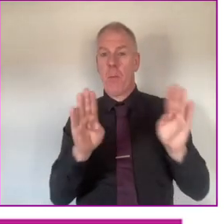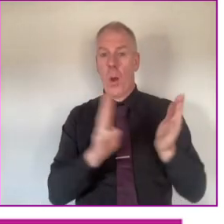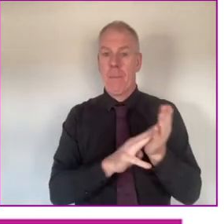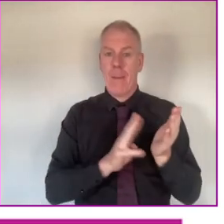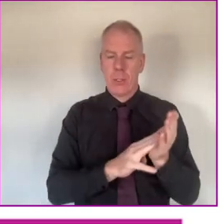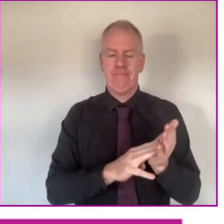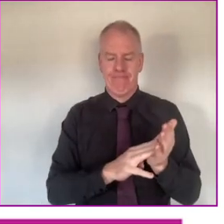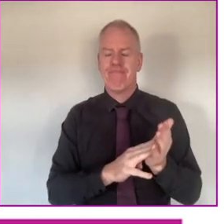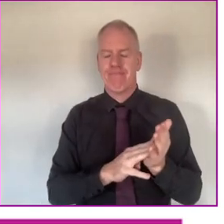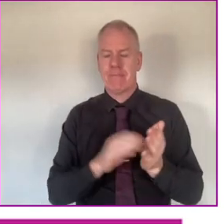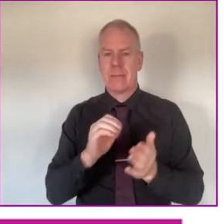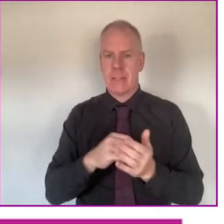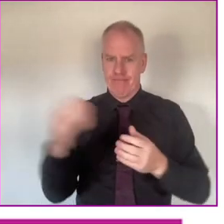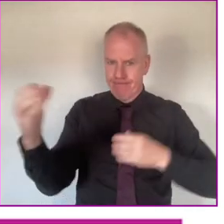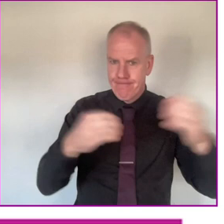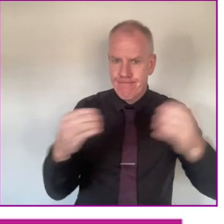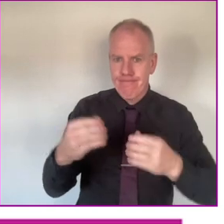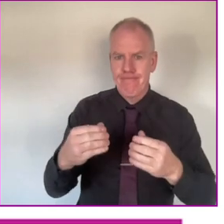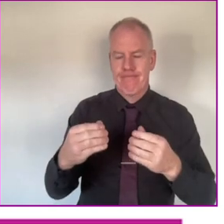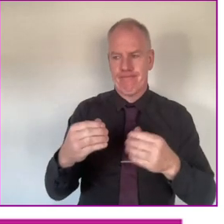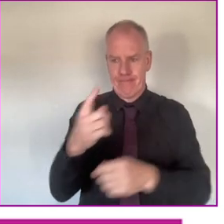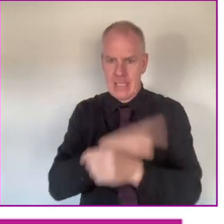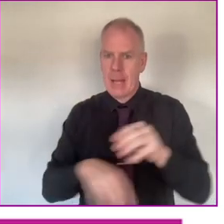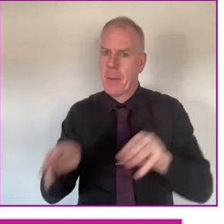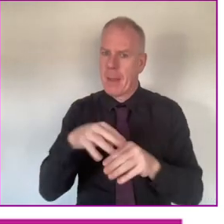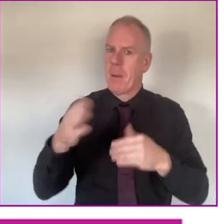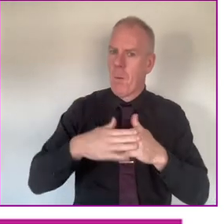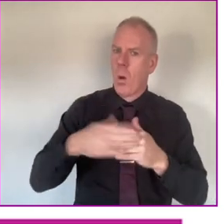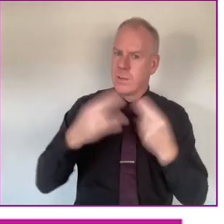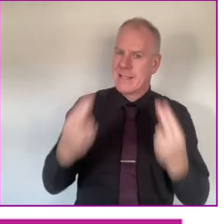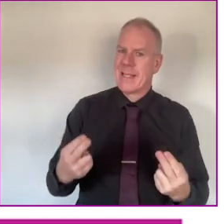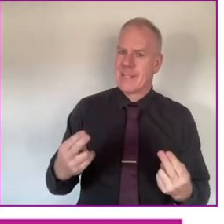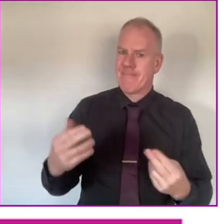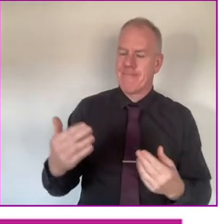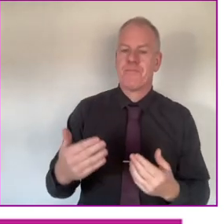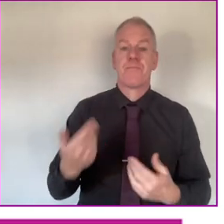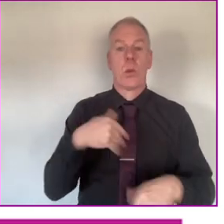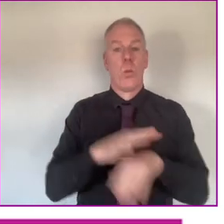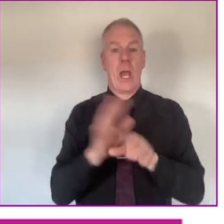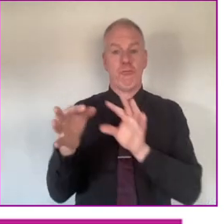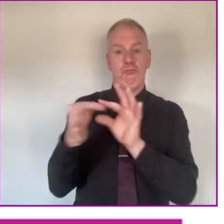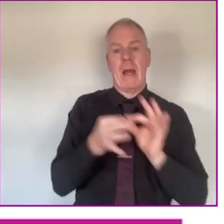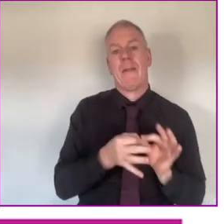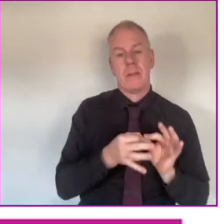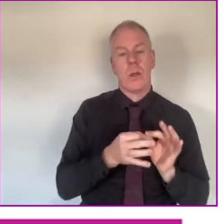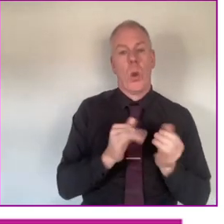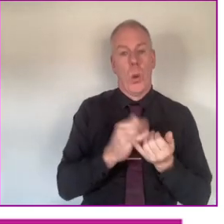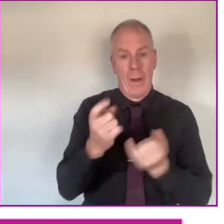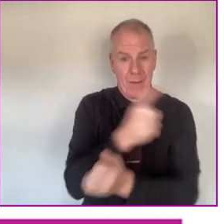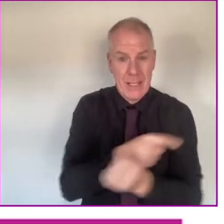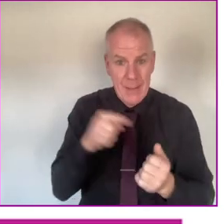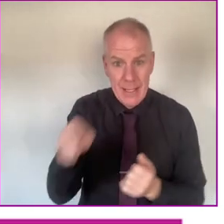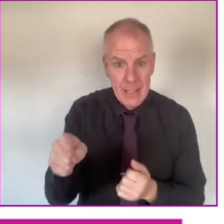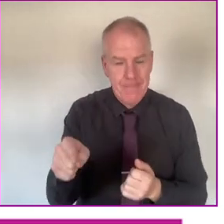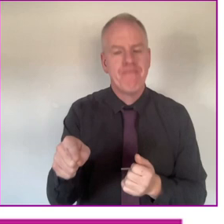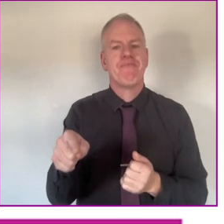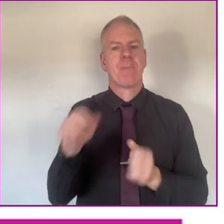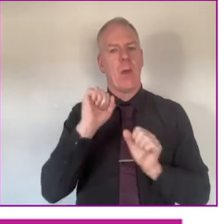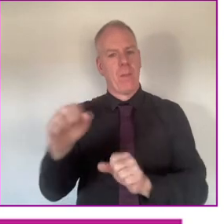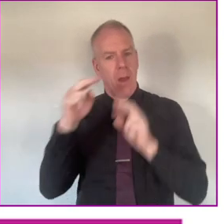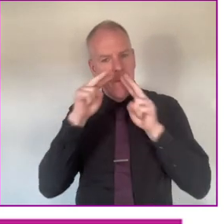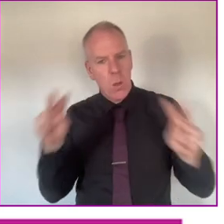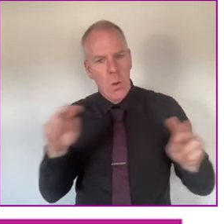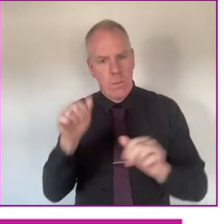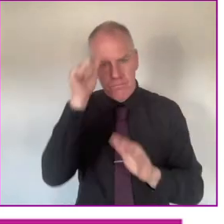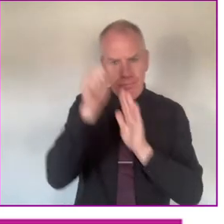state board membership in particular, I think we have to have more targeted recruiting of disabled people. And we, you know, where it is relevant for people with disabilities